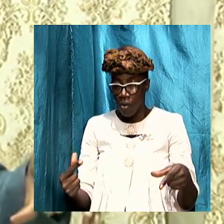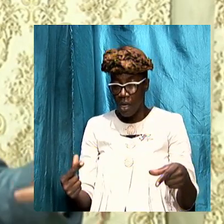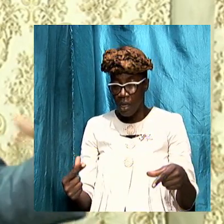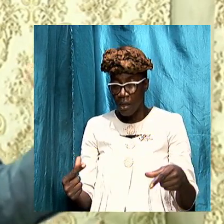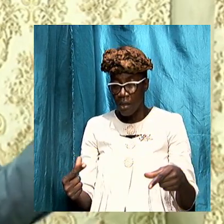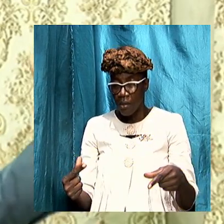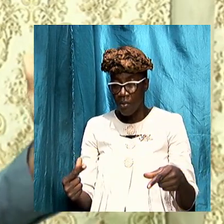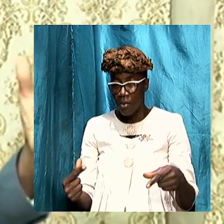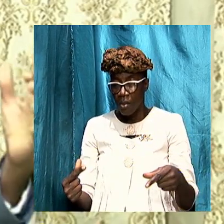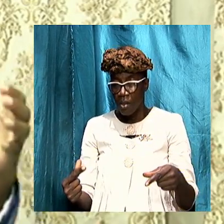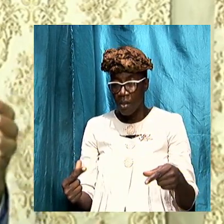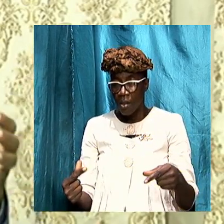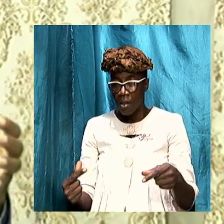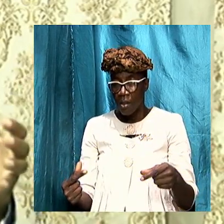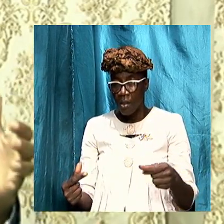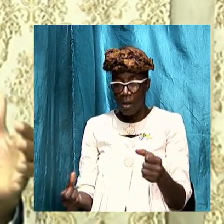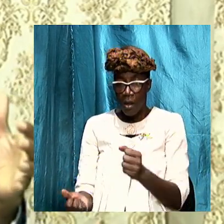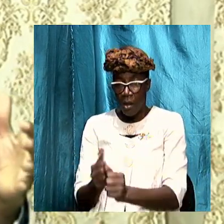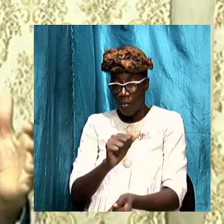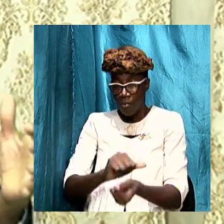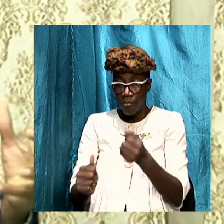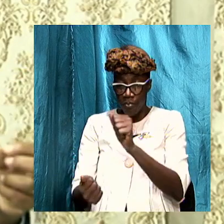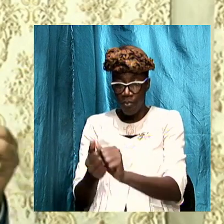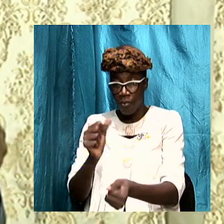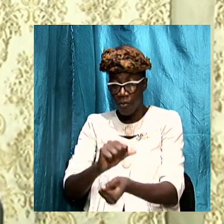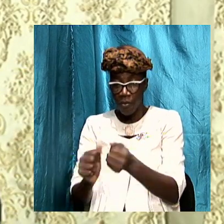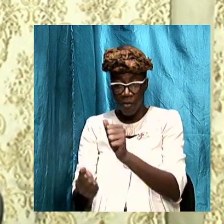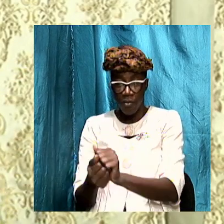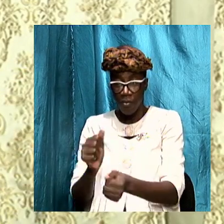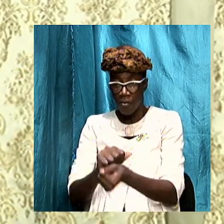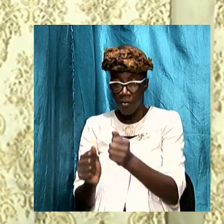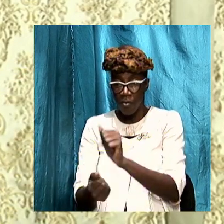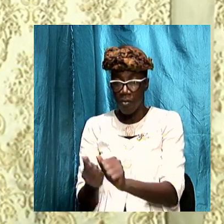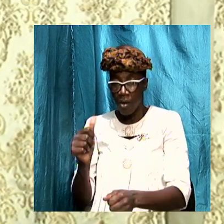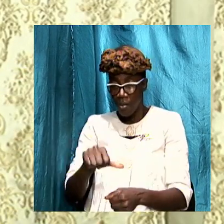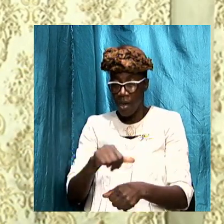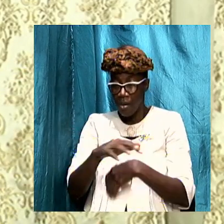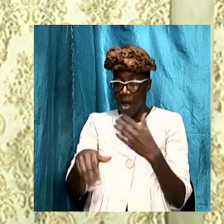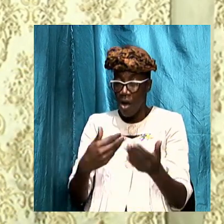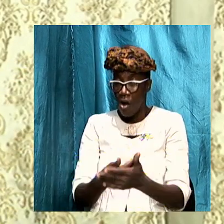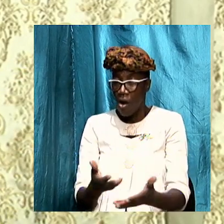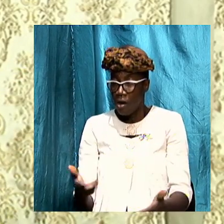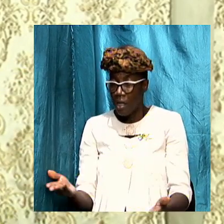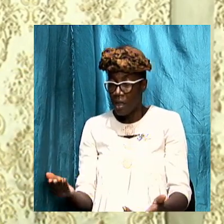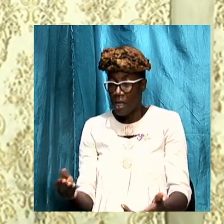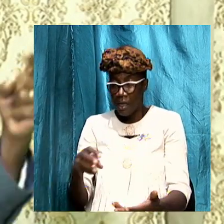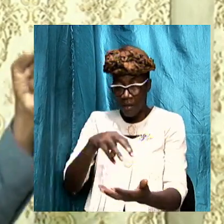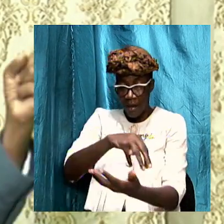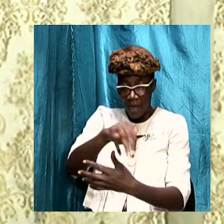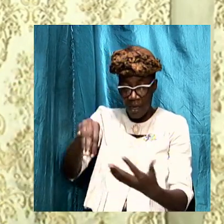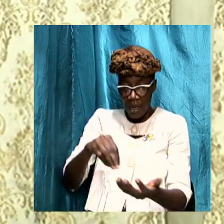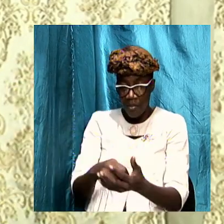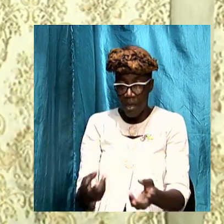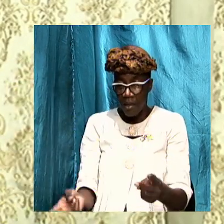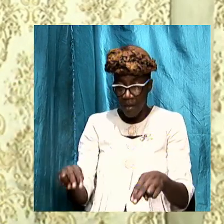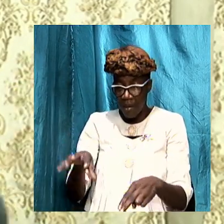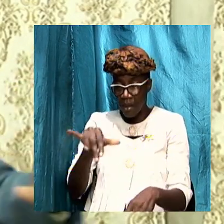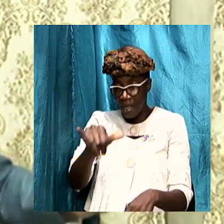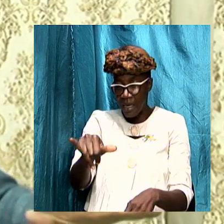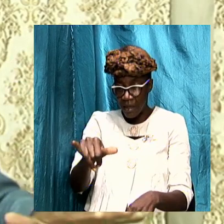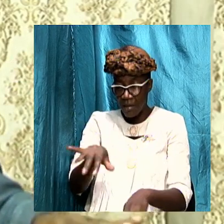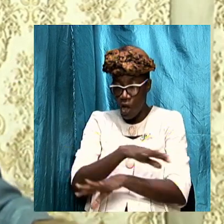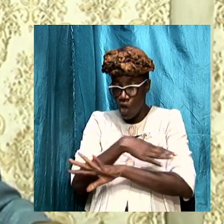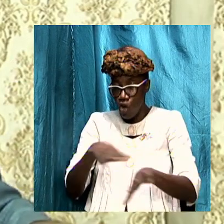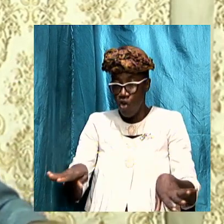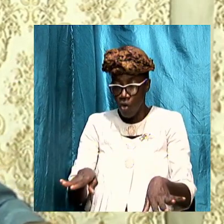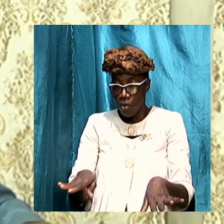be in full swing at a particular point and all the things in the mix will be happening and yet none